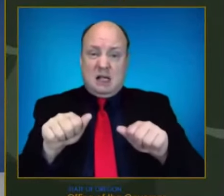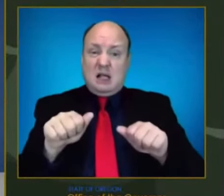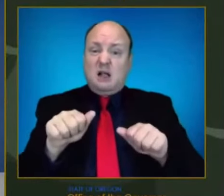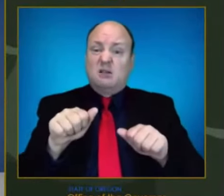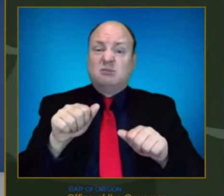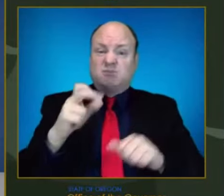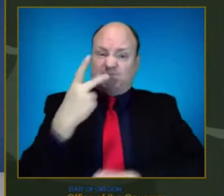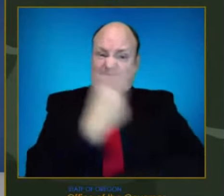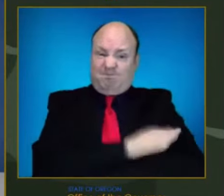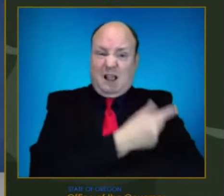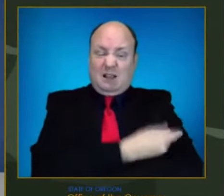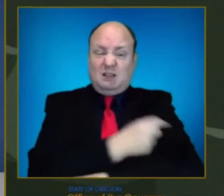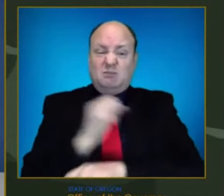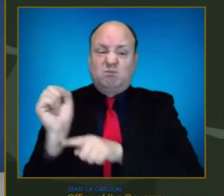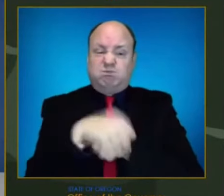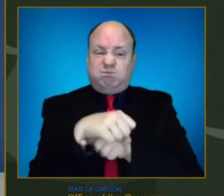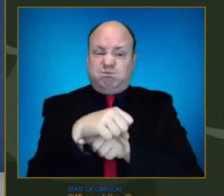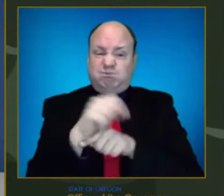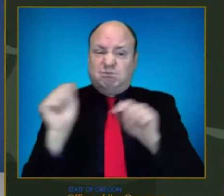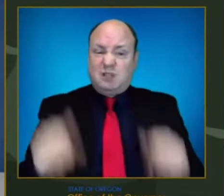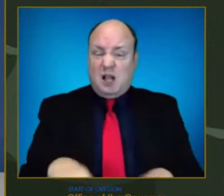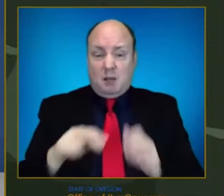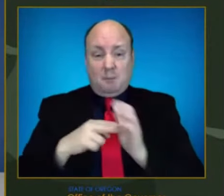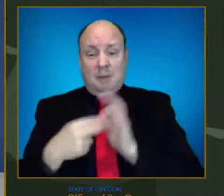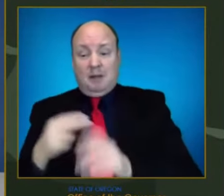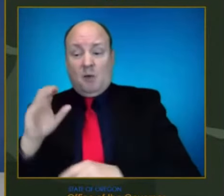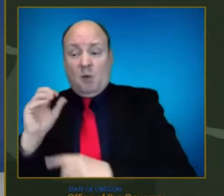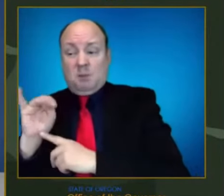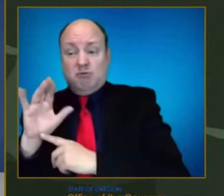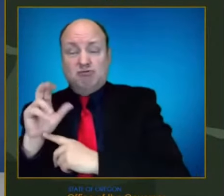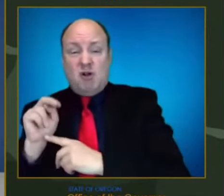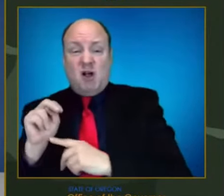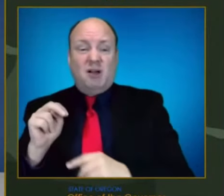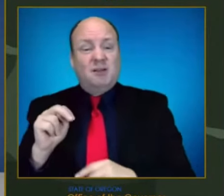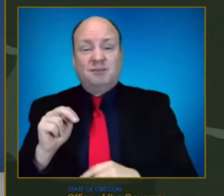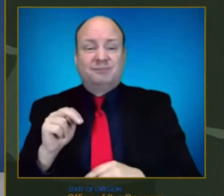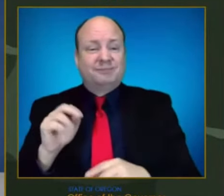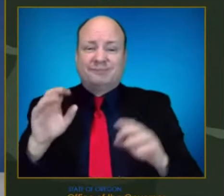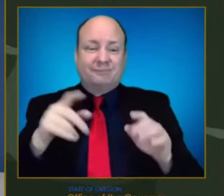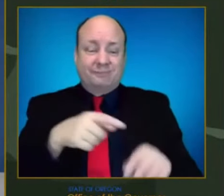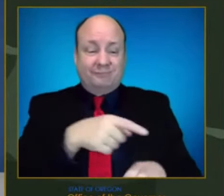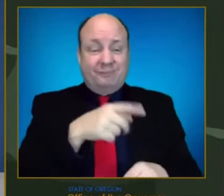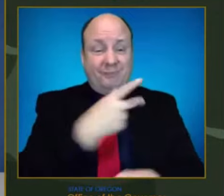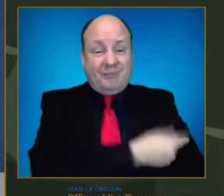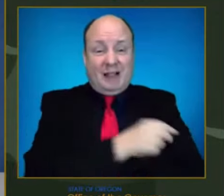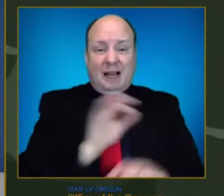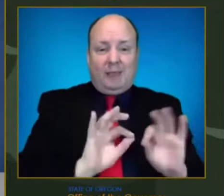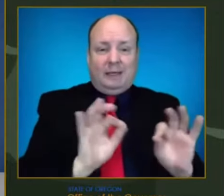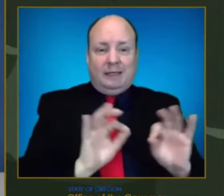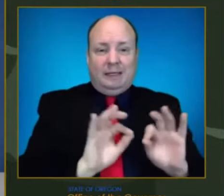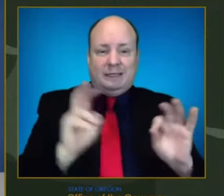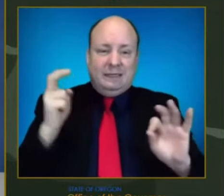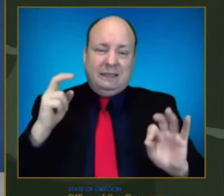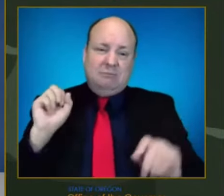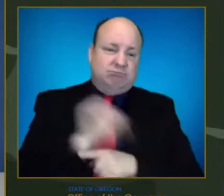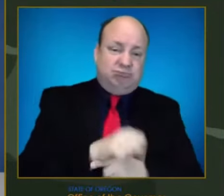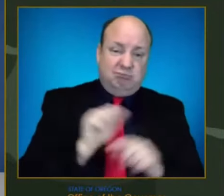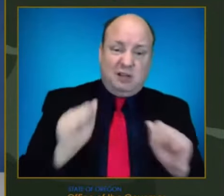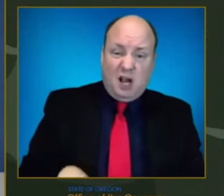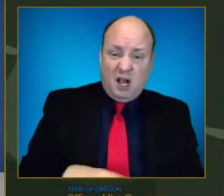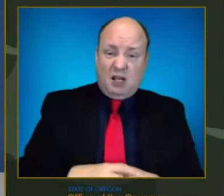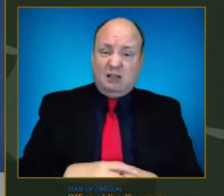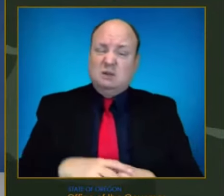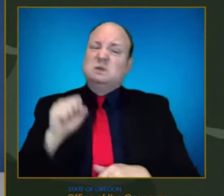vaccine doesn't prevent an Omicron infection, people who are vaccinated are less likely to become severely ill. And the preliminary